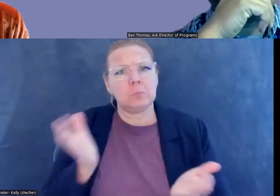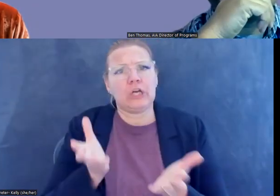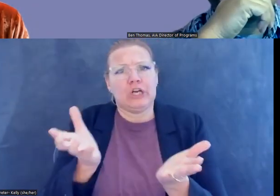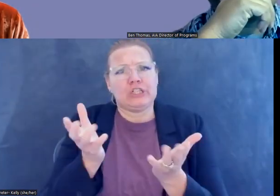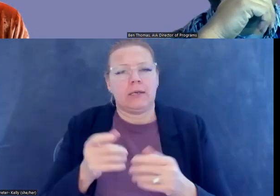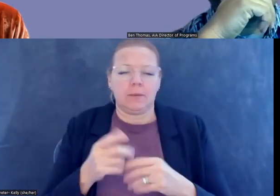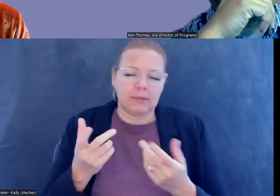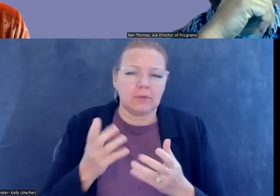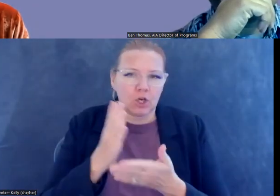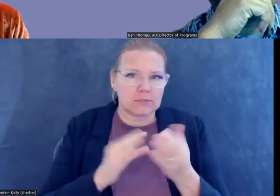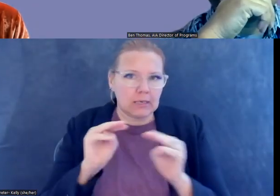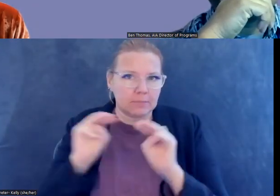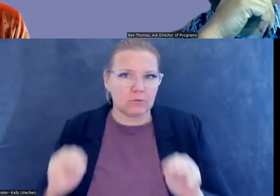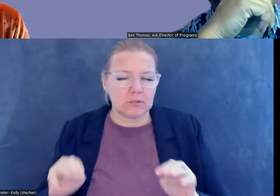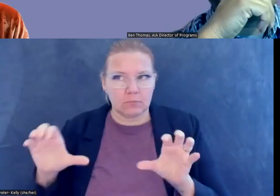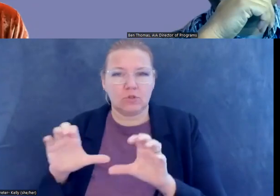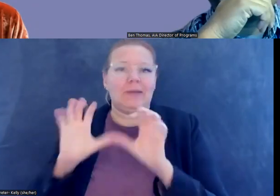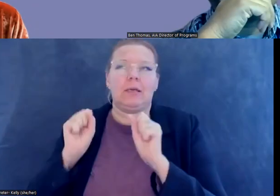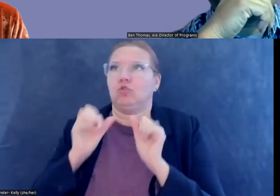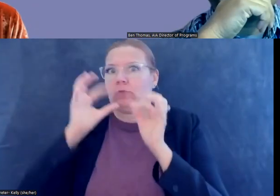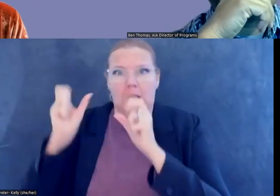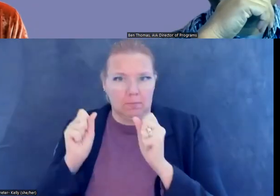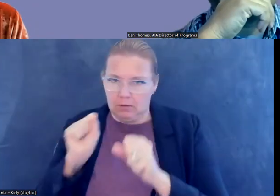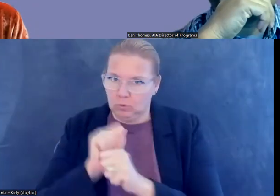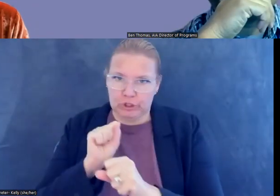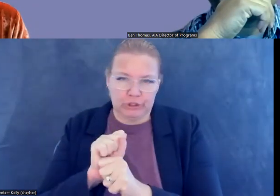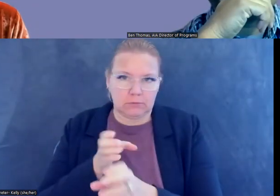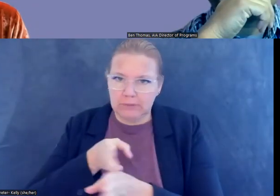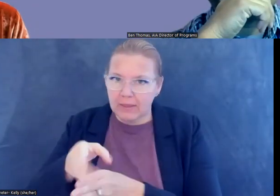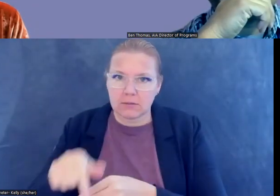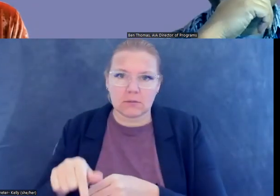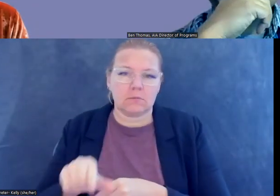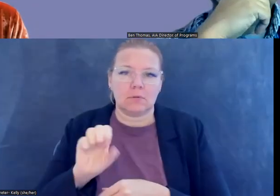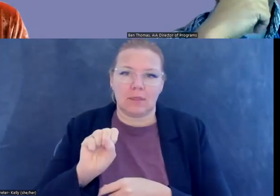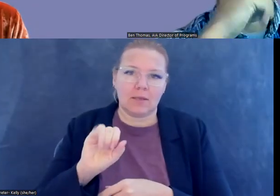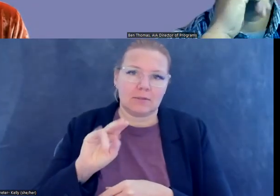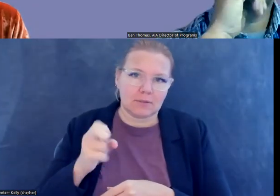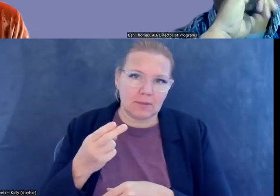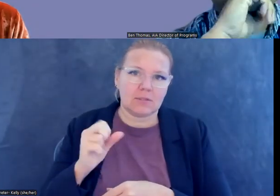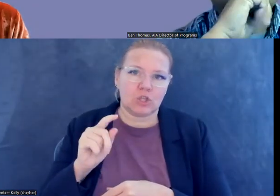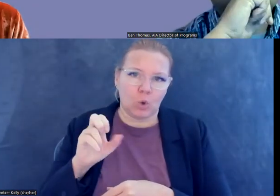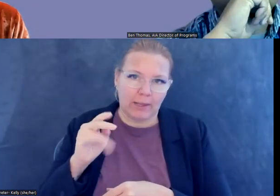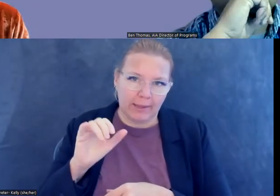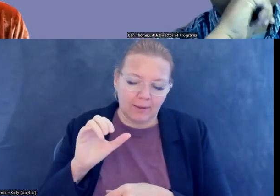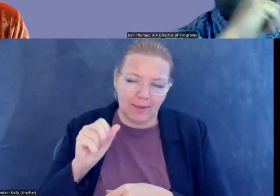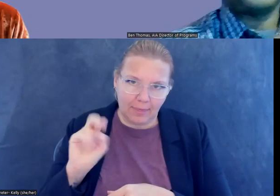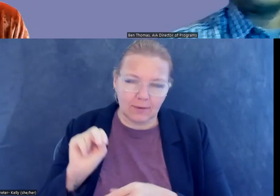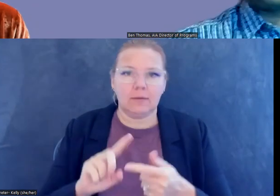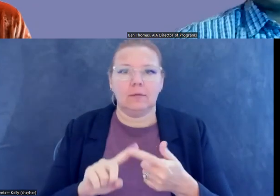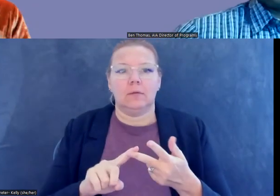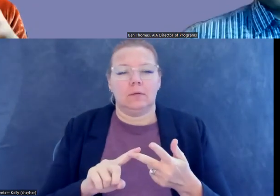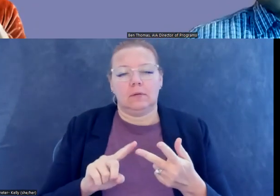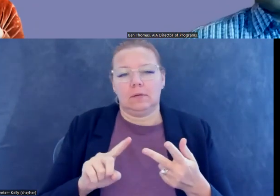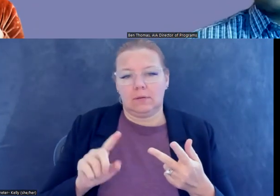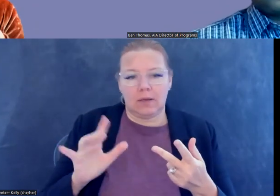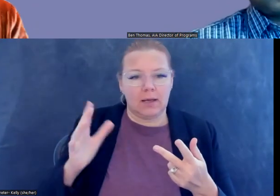some museums that are doing incredible work in this area. Um, the Smithsonian, um, the former Freer Sackler,